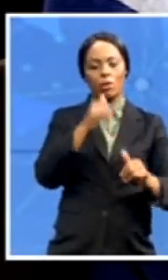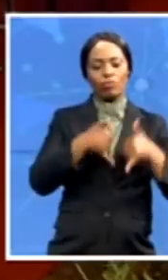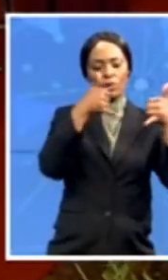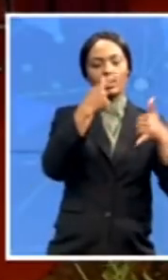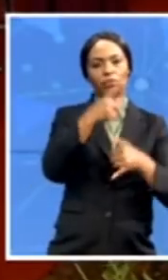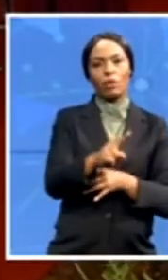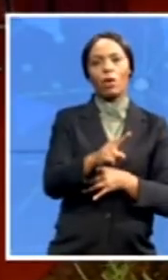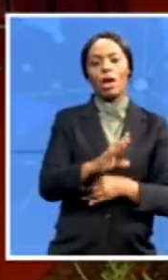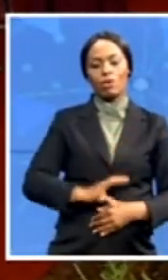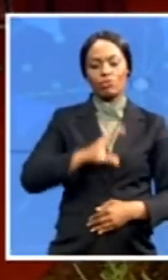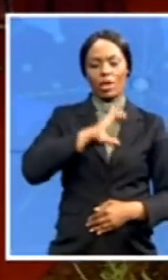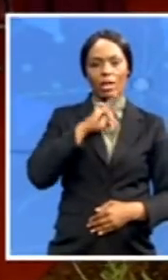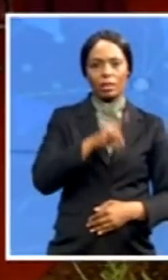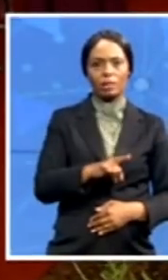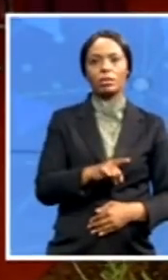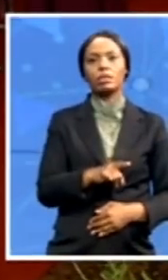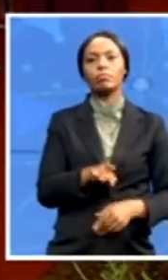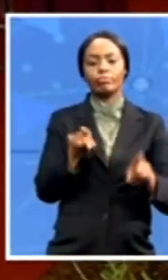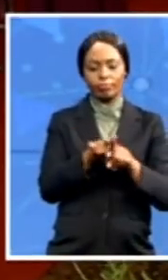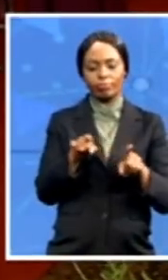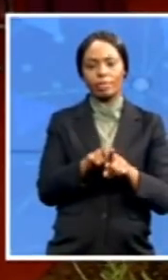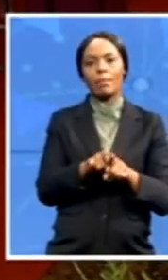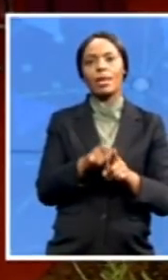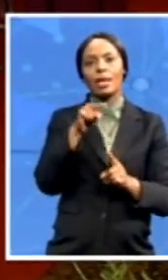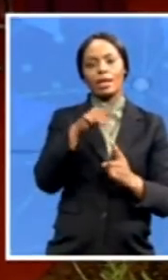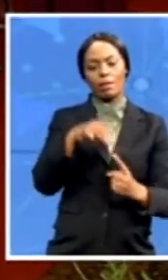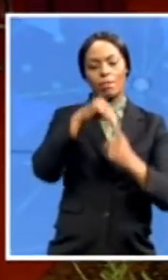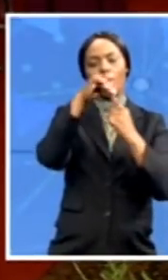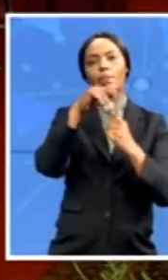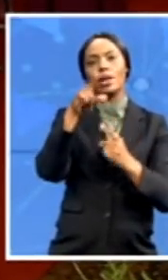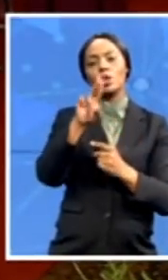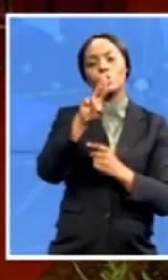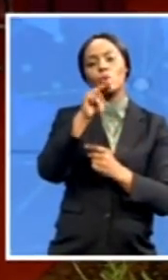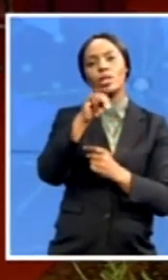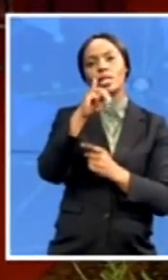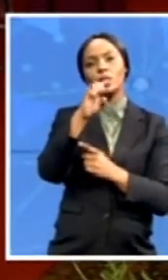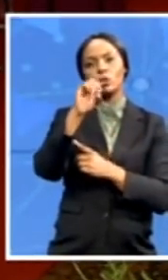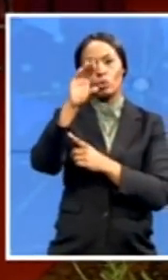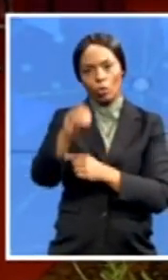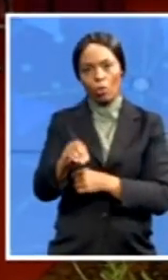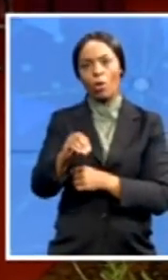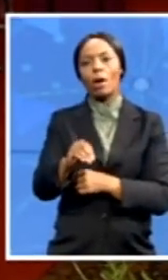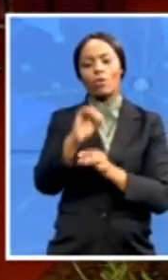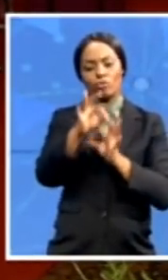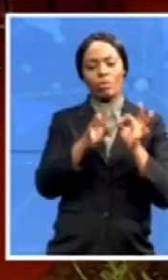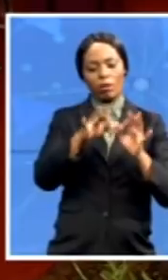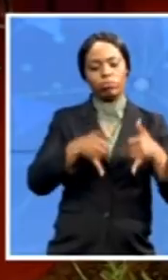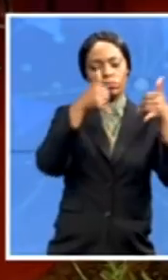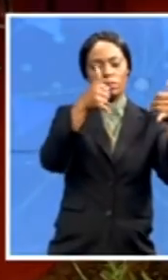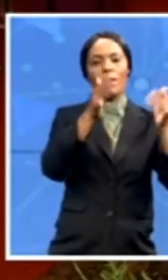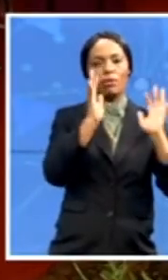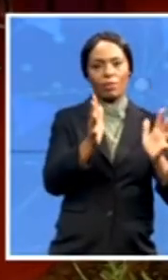co-recipient of the UNESCO Uffet Pony Prize. He was also awarded the Prince of